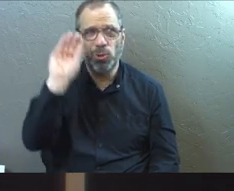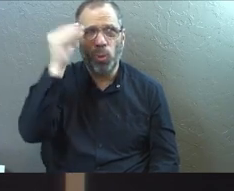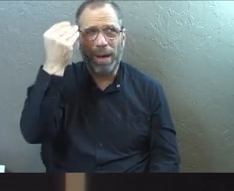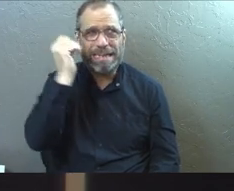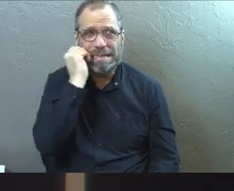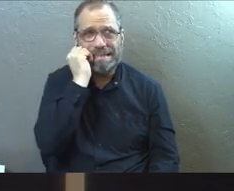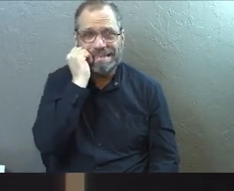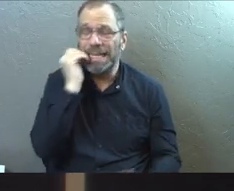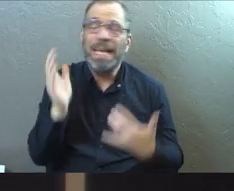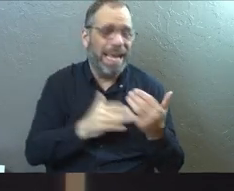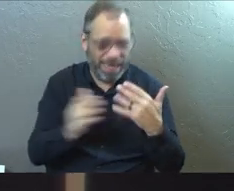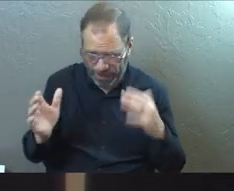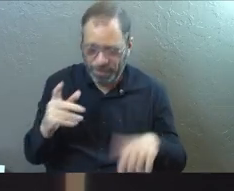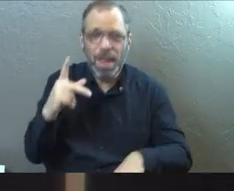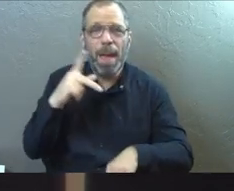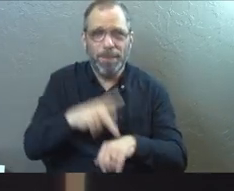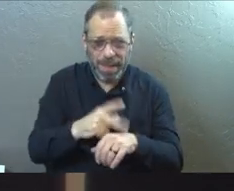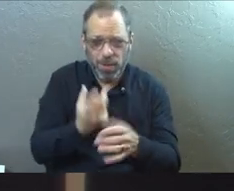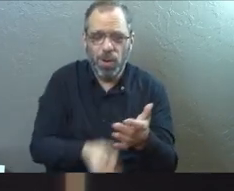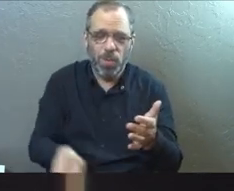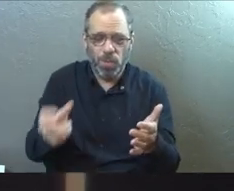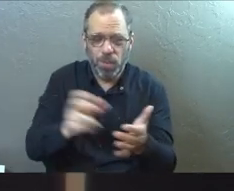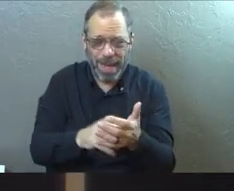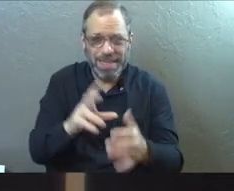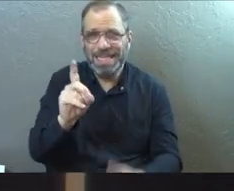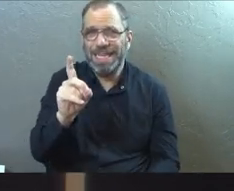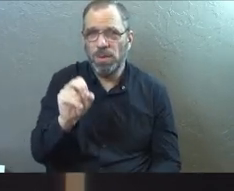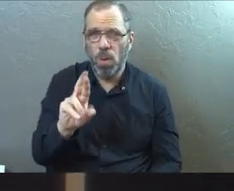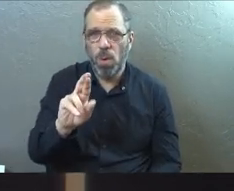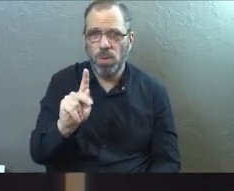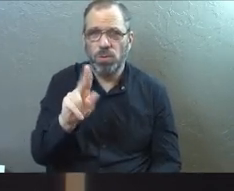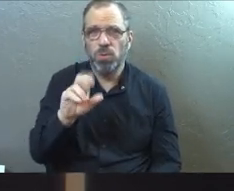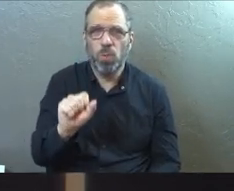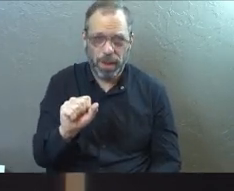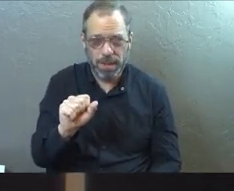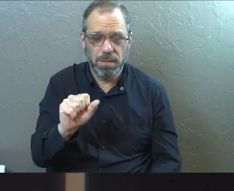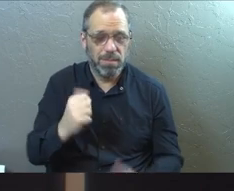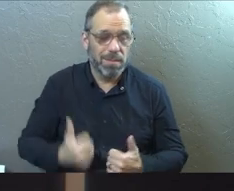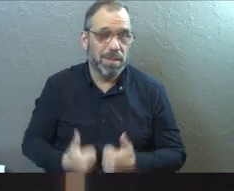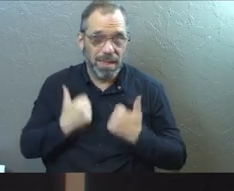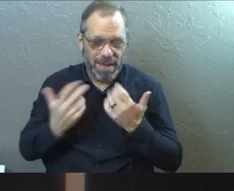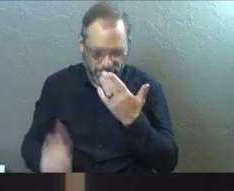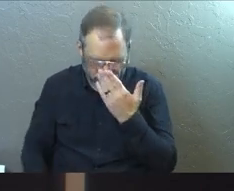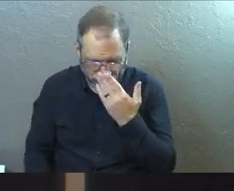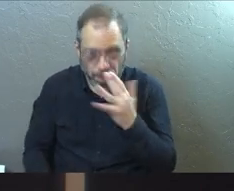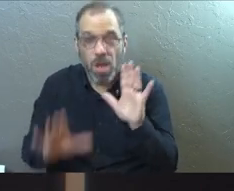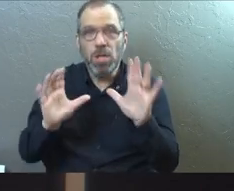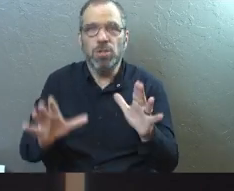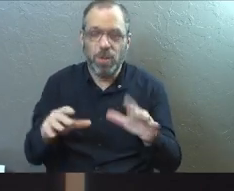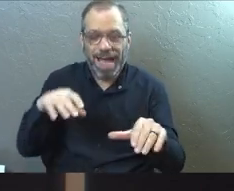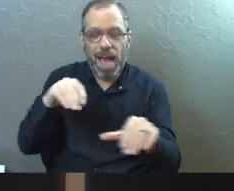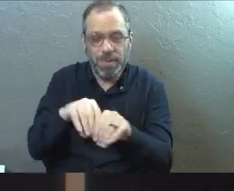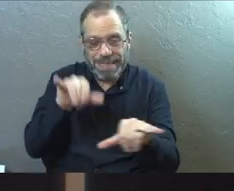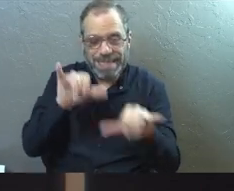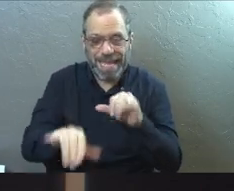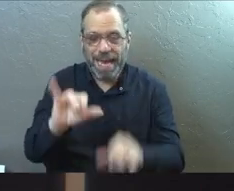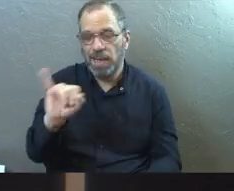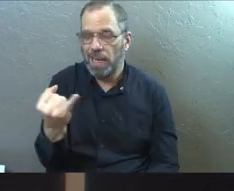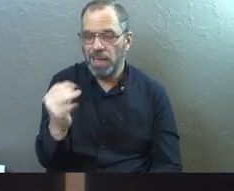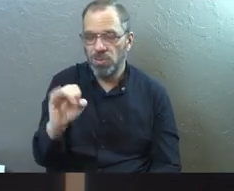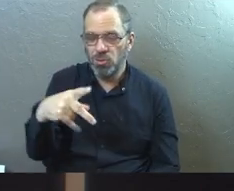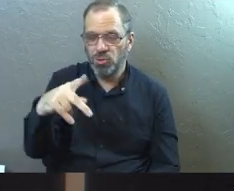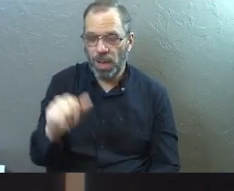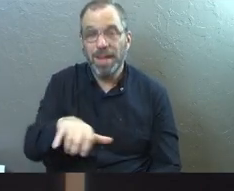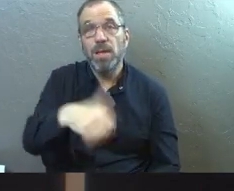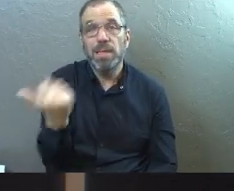they did. And so Peter brings Dorcas back to life. God through Peter brings Dorcas back to life. So after that, he's hanging out in Joppa. God has him there living with the